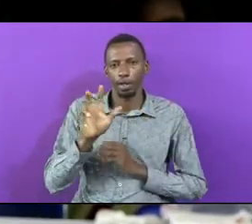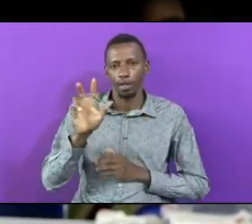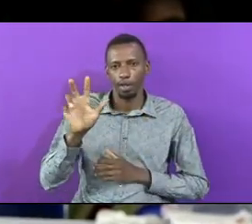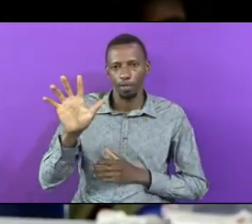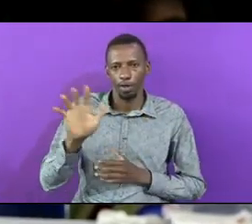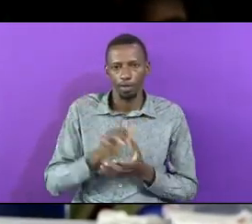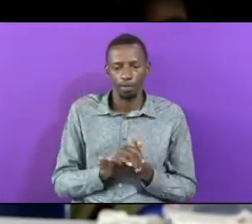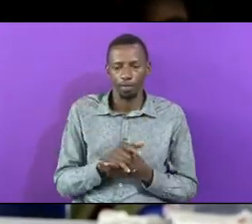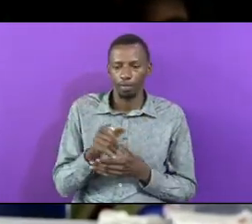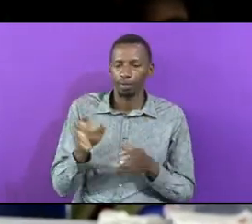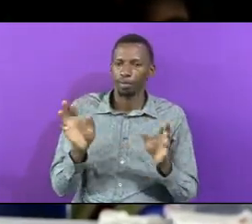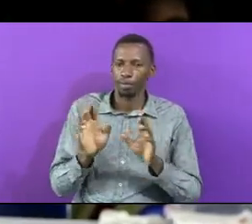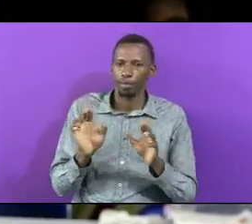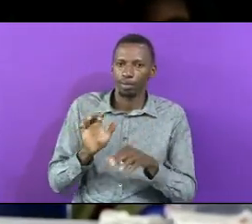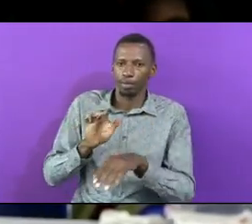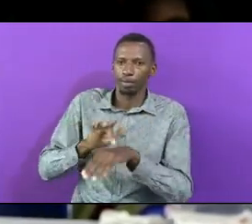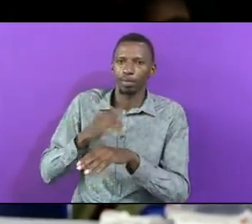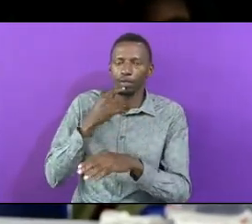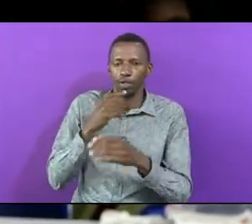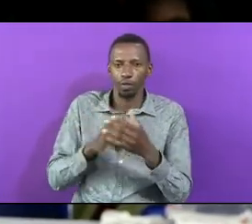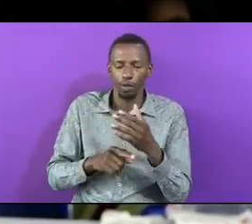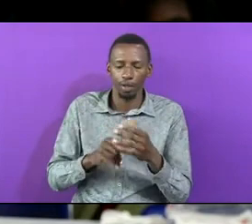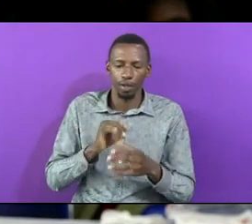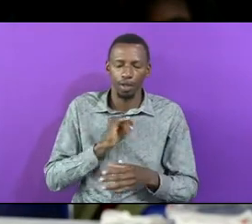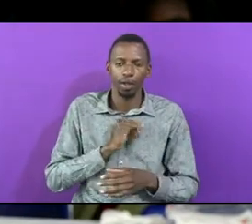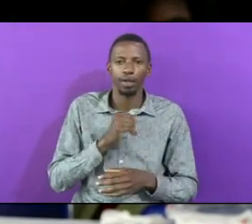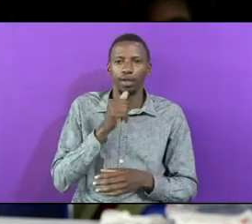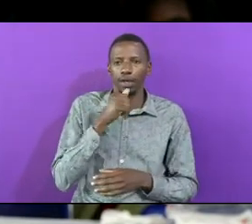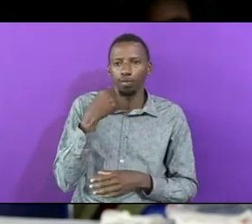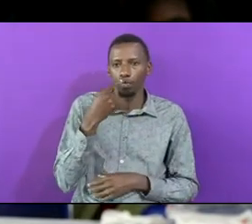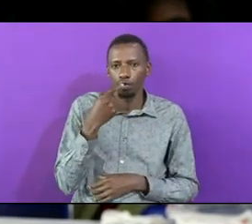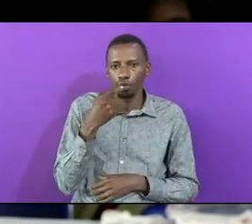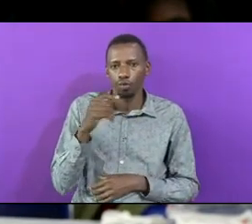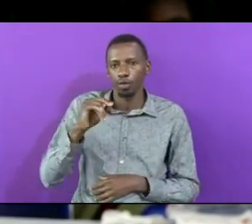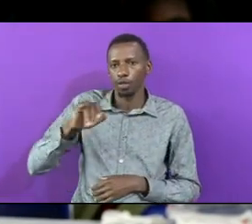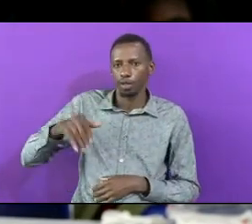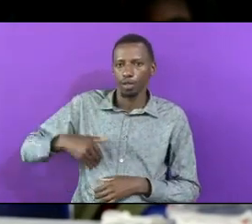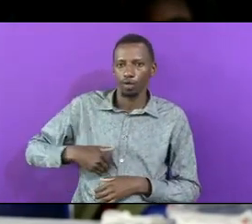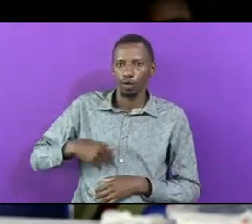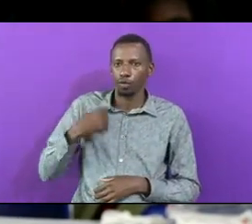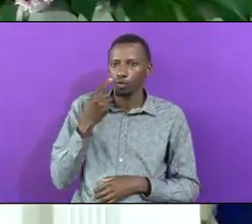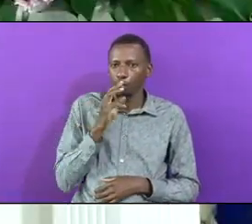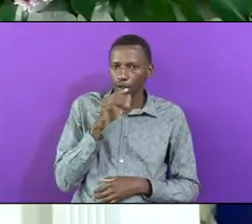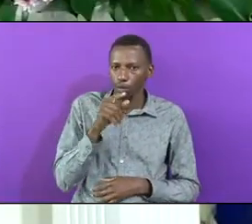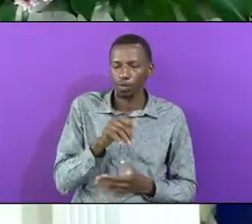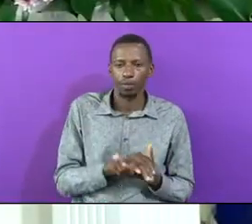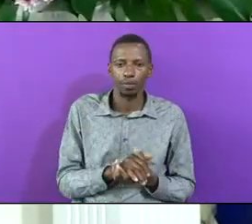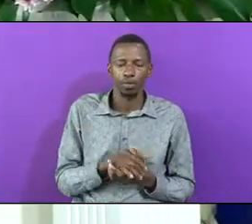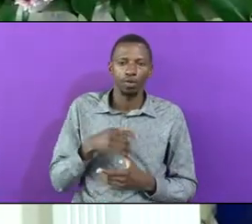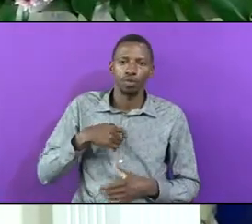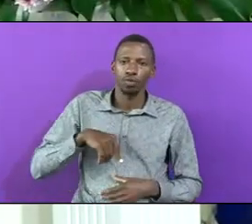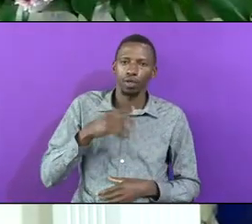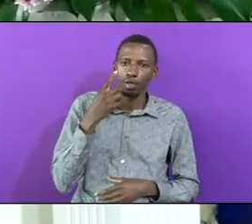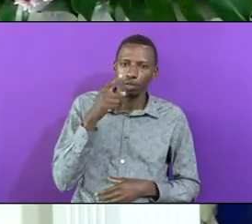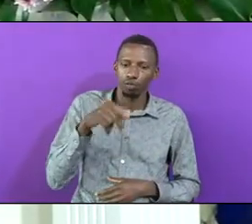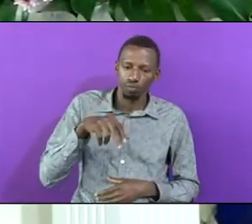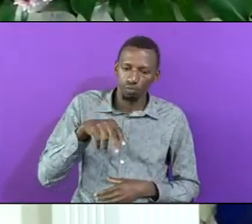And He Was Willing To Be Touched Because He Said I Am Who Jacob Who Are You We See You Walk In Church